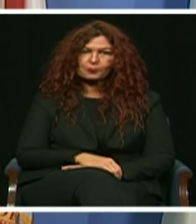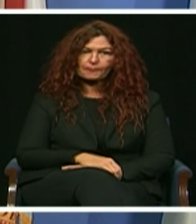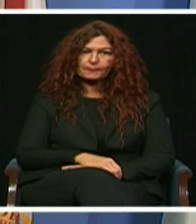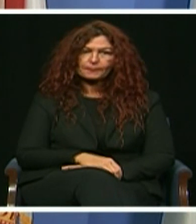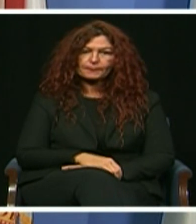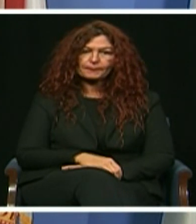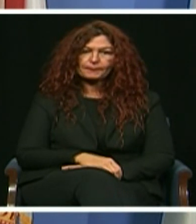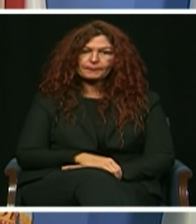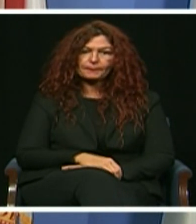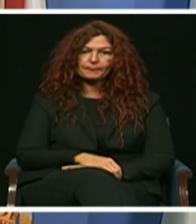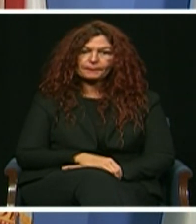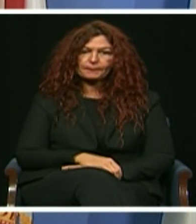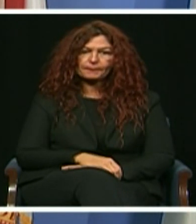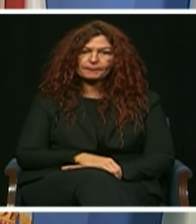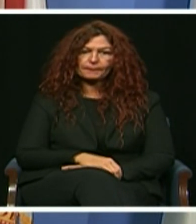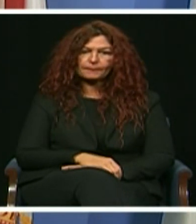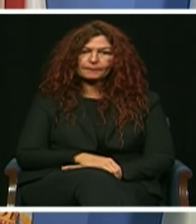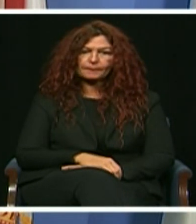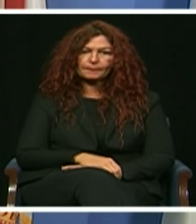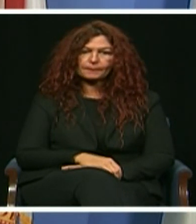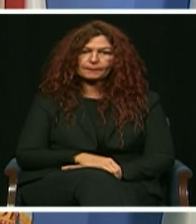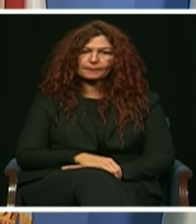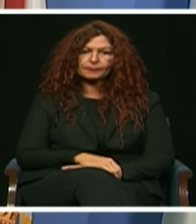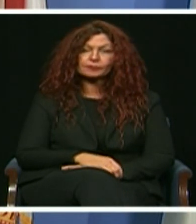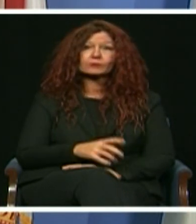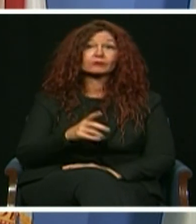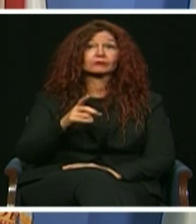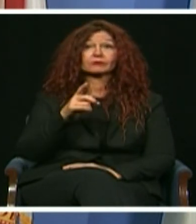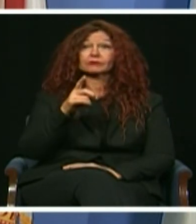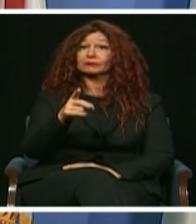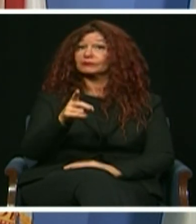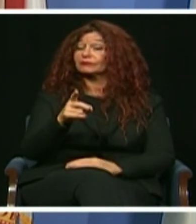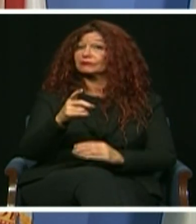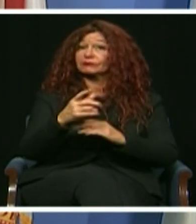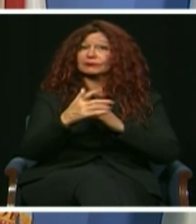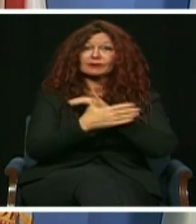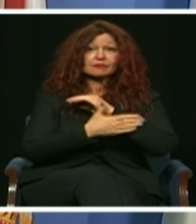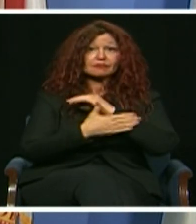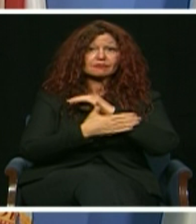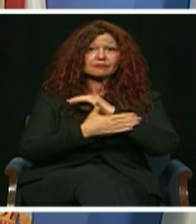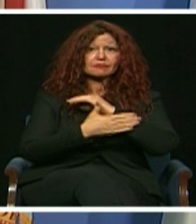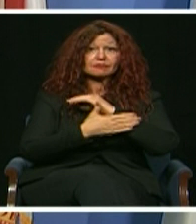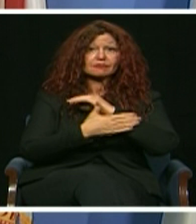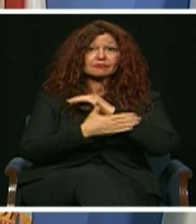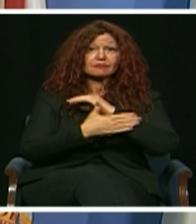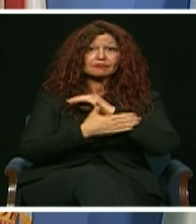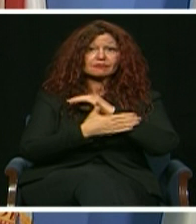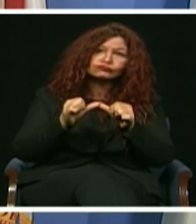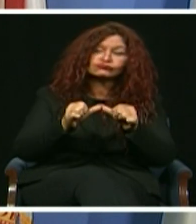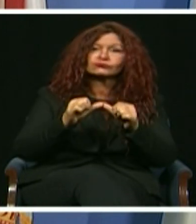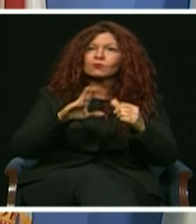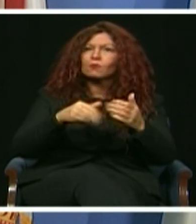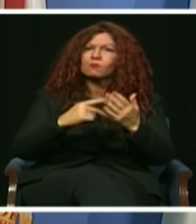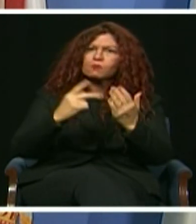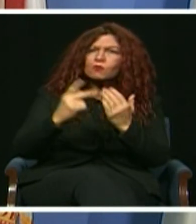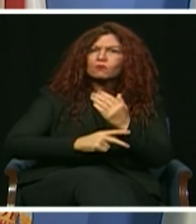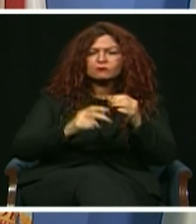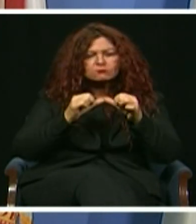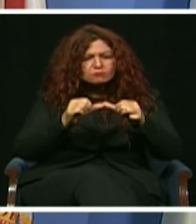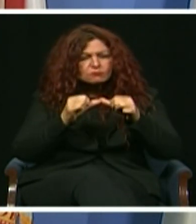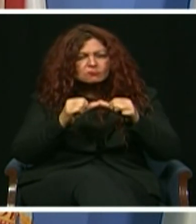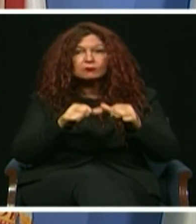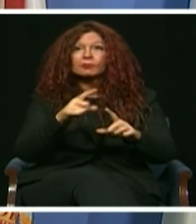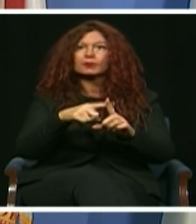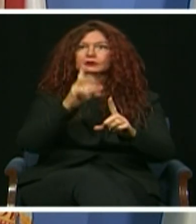sus propias vidas. You kept county government running strong while building our senior meal